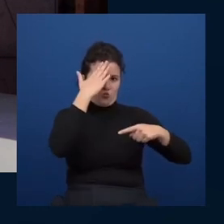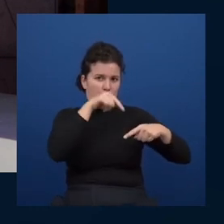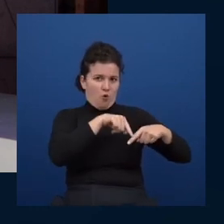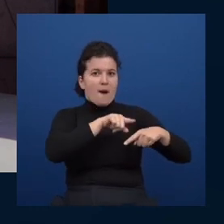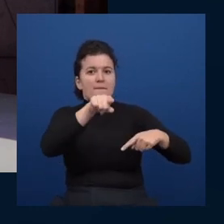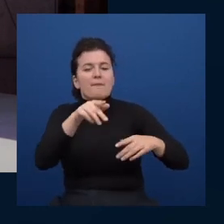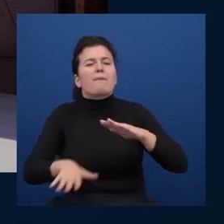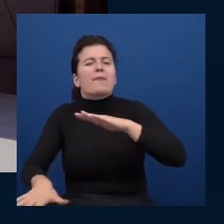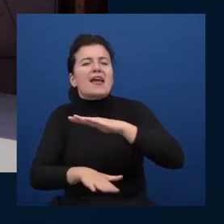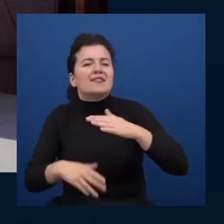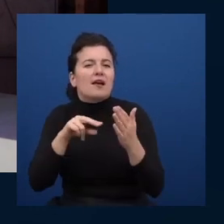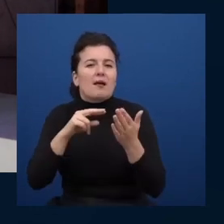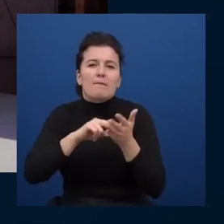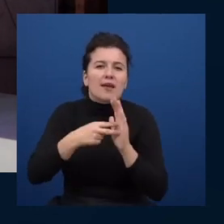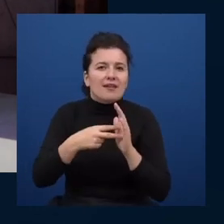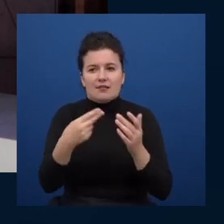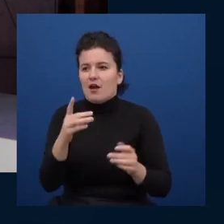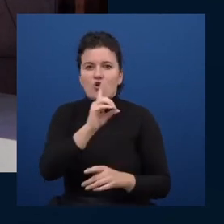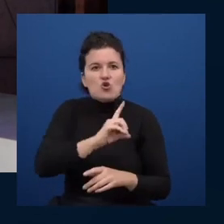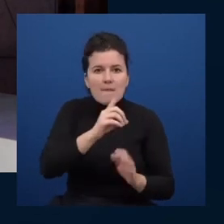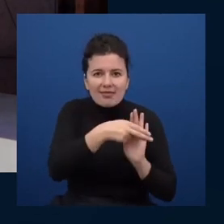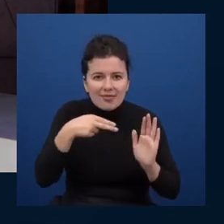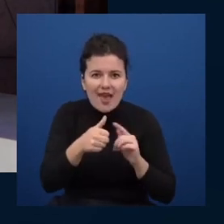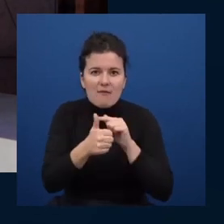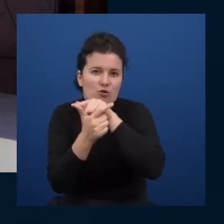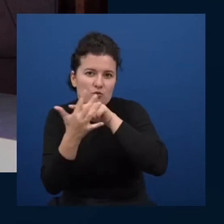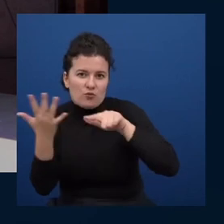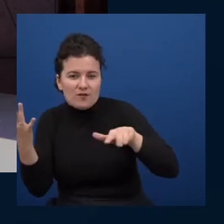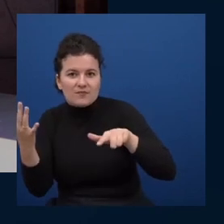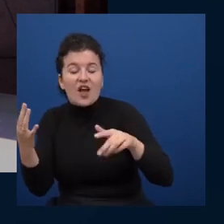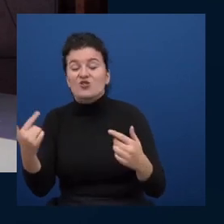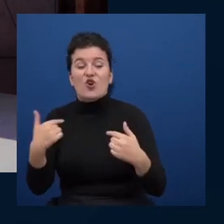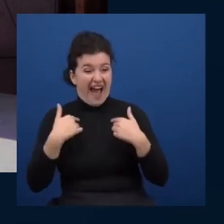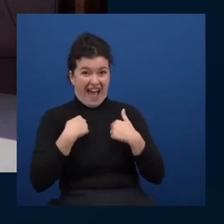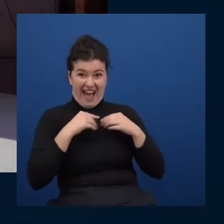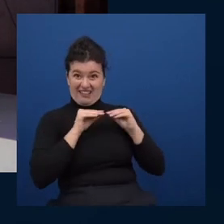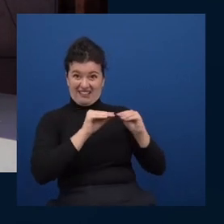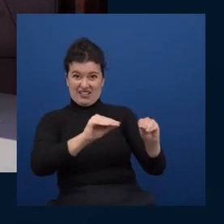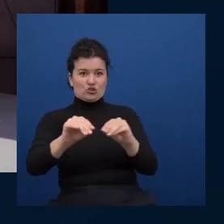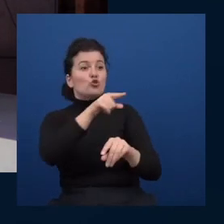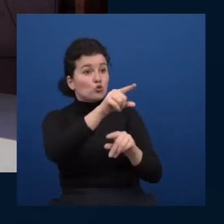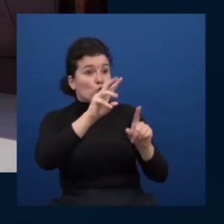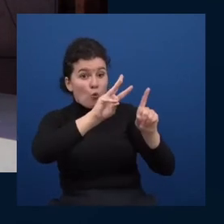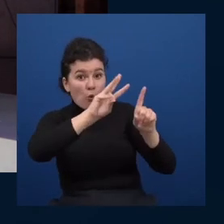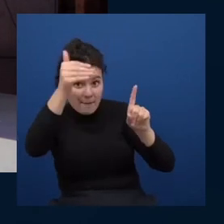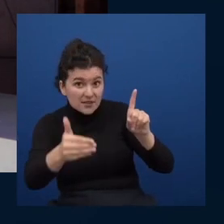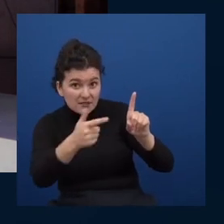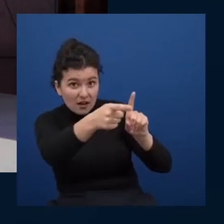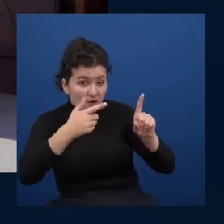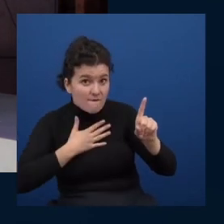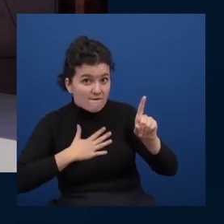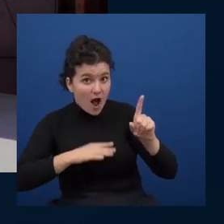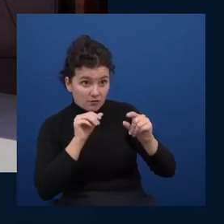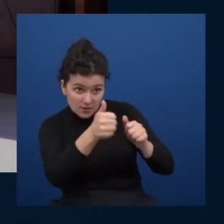i really like uh as a as a beginner project teaching someone how to make their own web page you have to register a